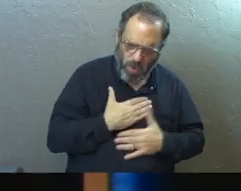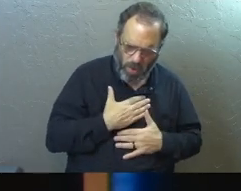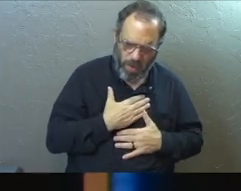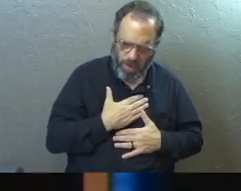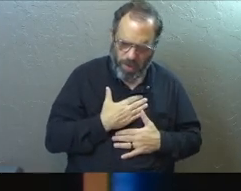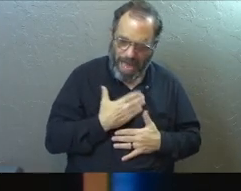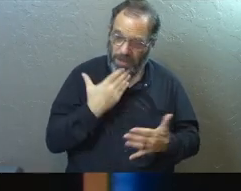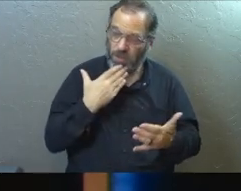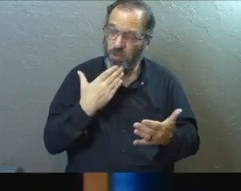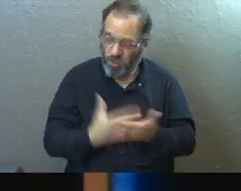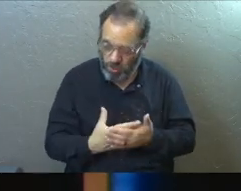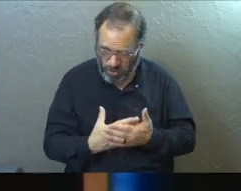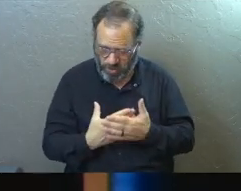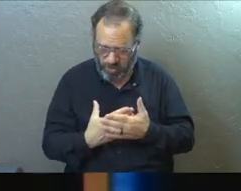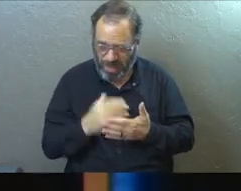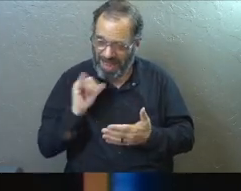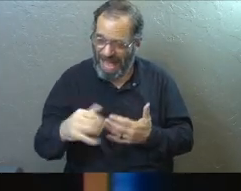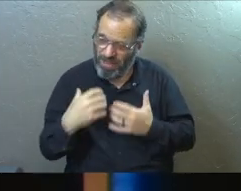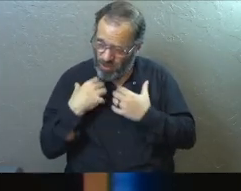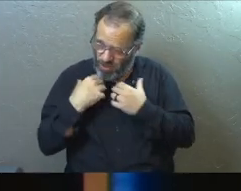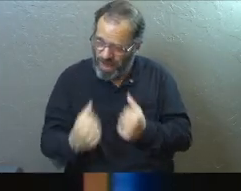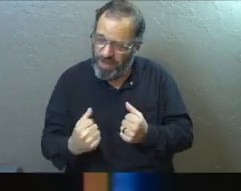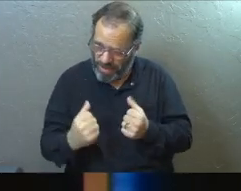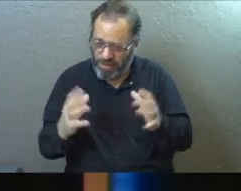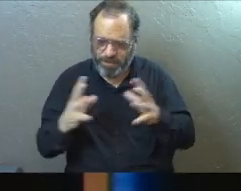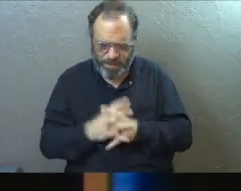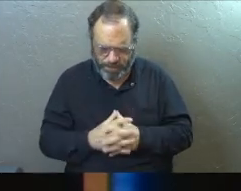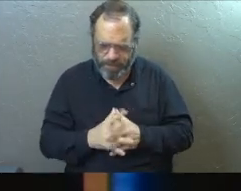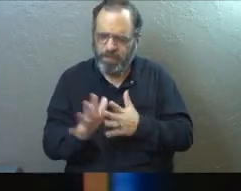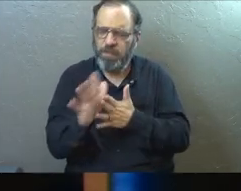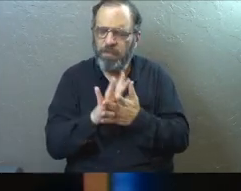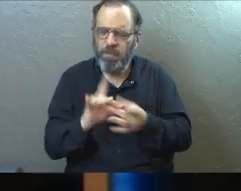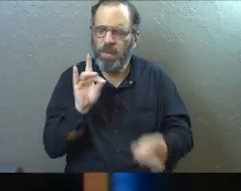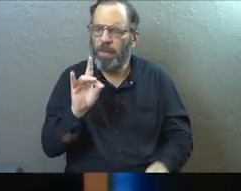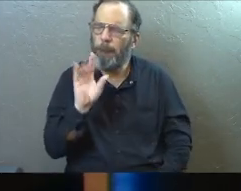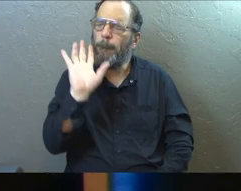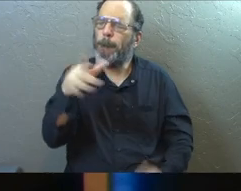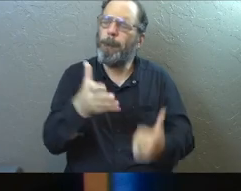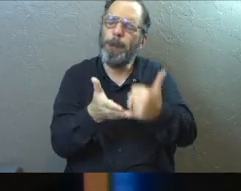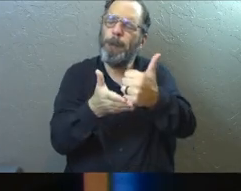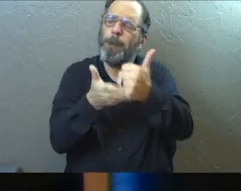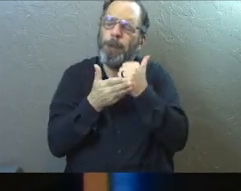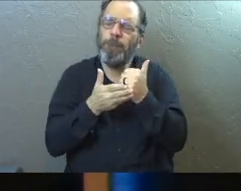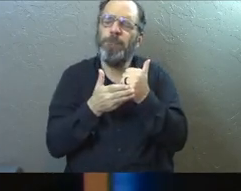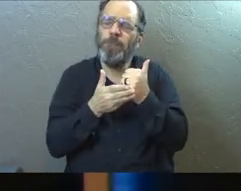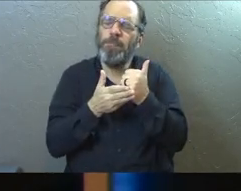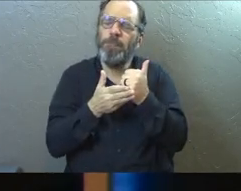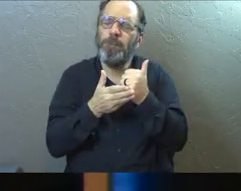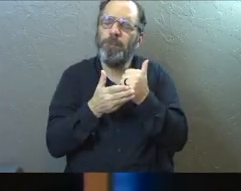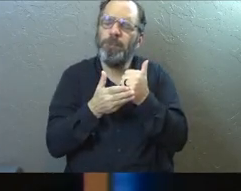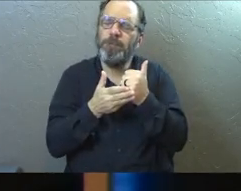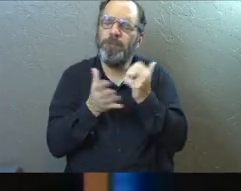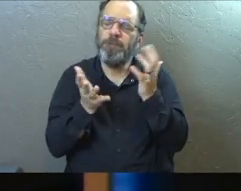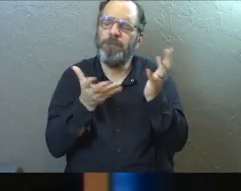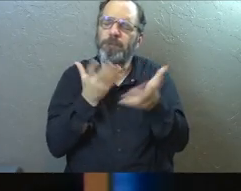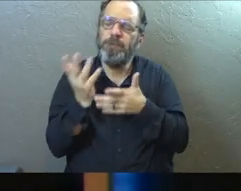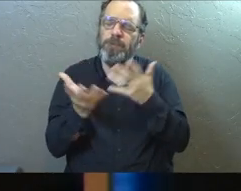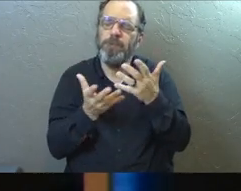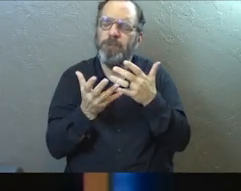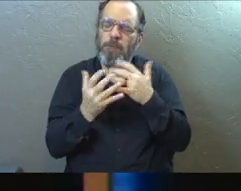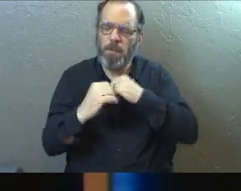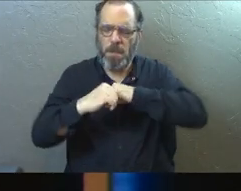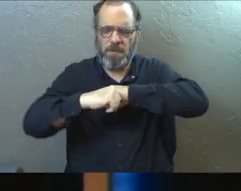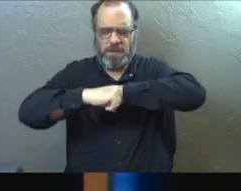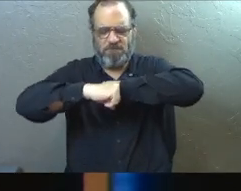And that's good for us, God, that strengthens us. And so Holy Spirit, would you help us to be on